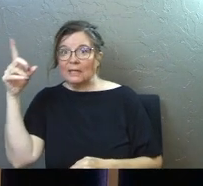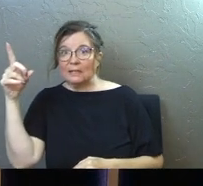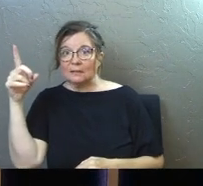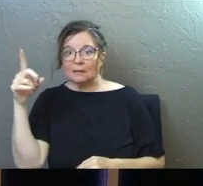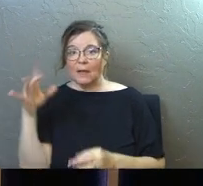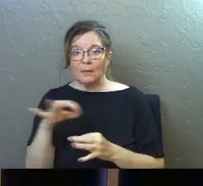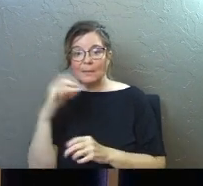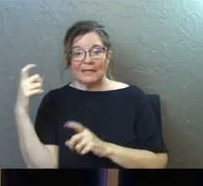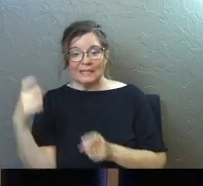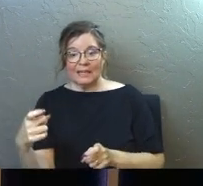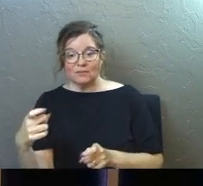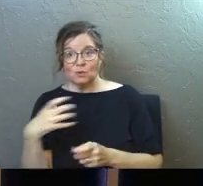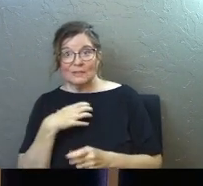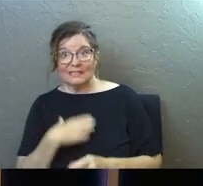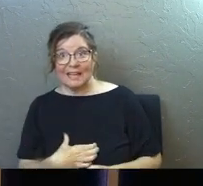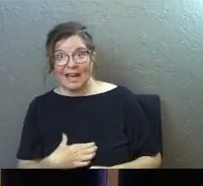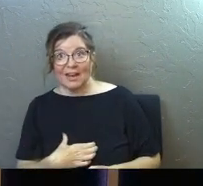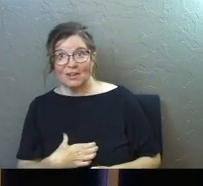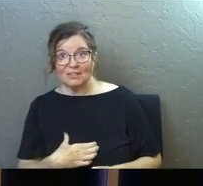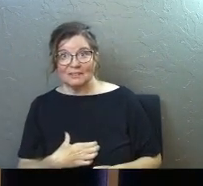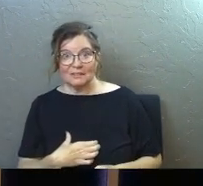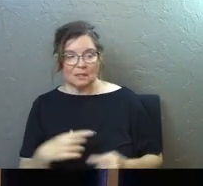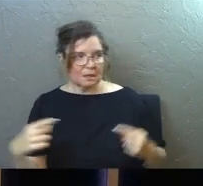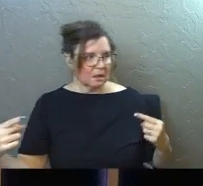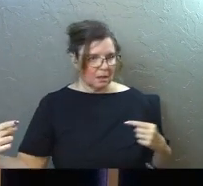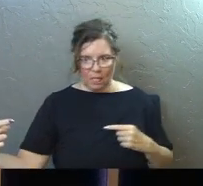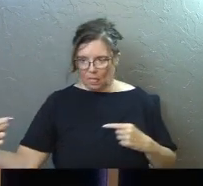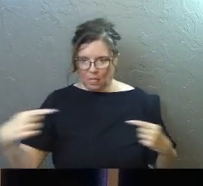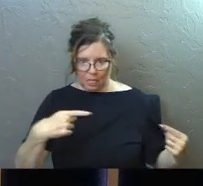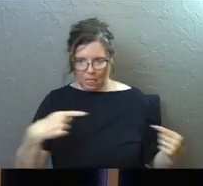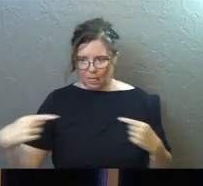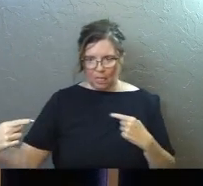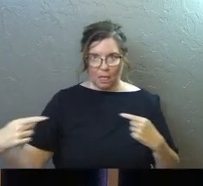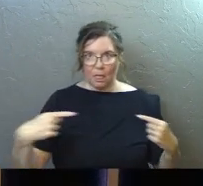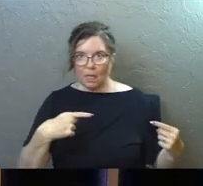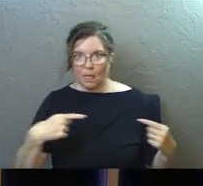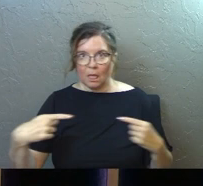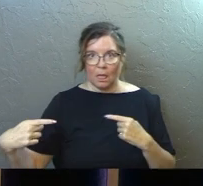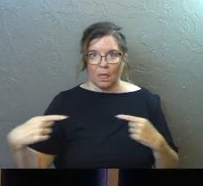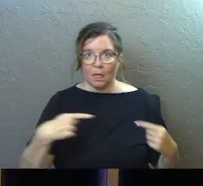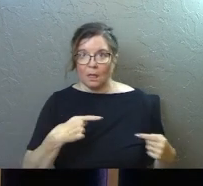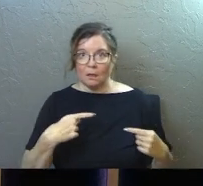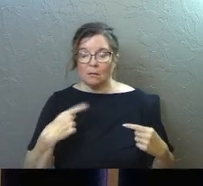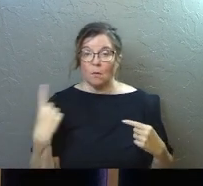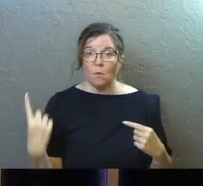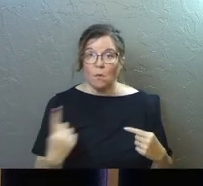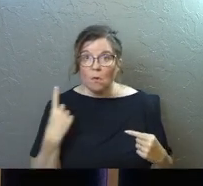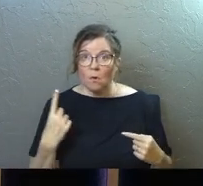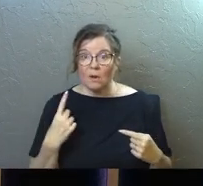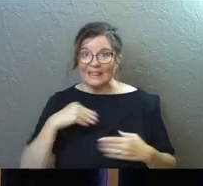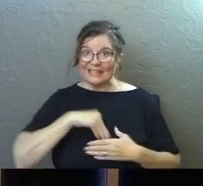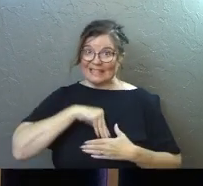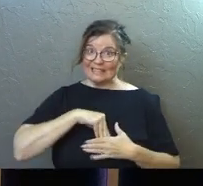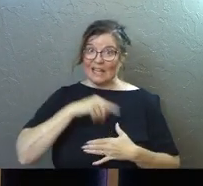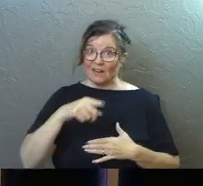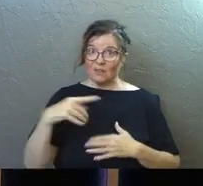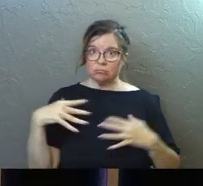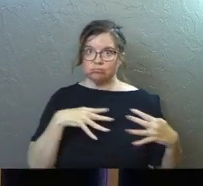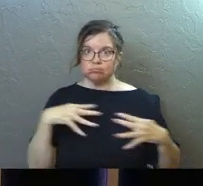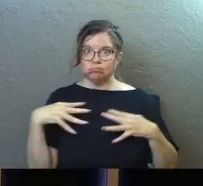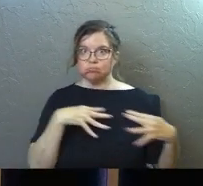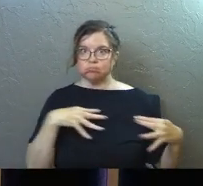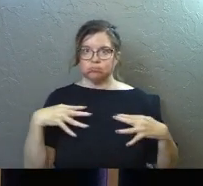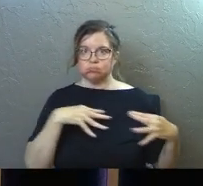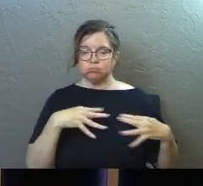desires that are the opposite of what the sinful nature desires. These two forces are constantly fighting each other. Like inside of you, there's a